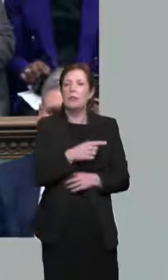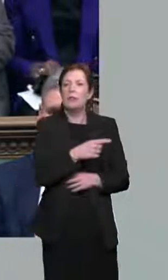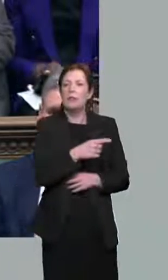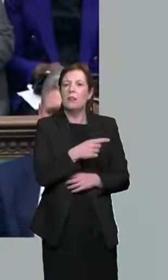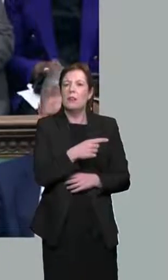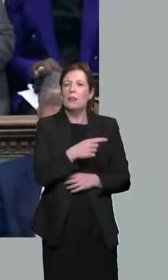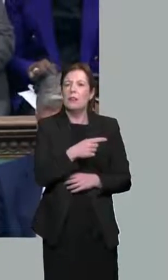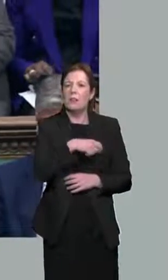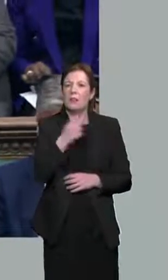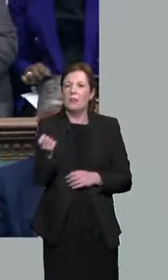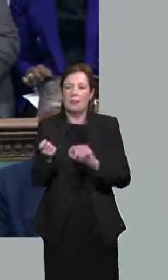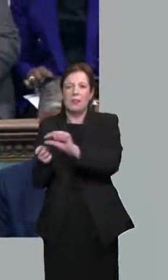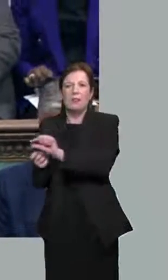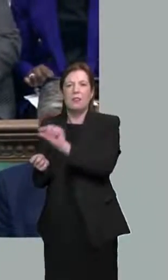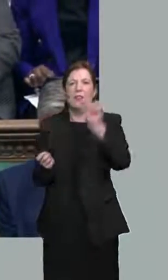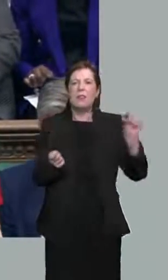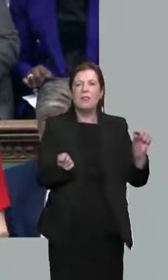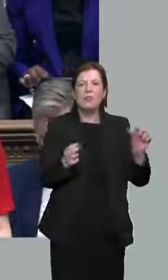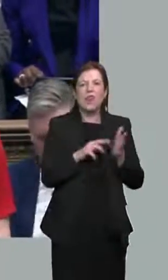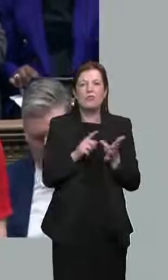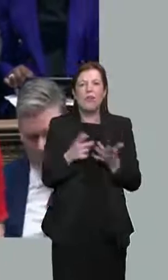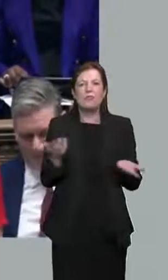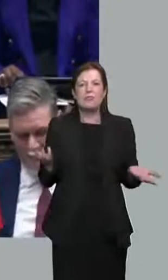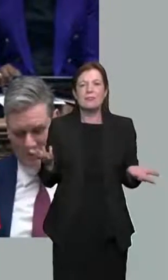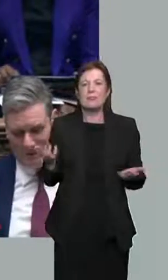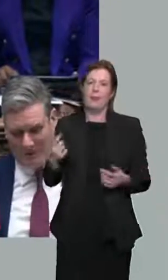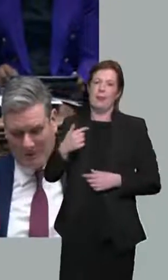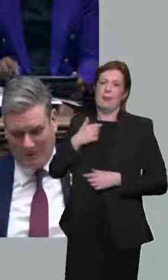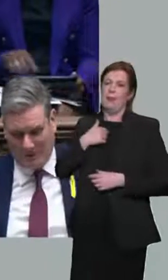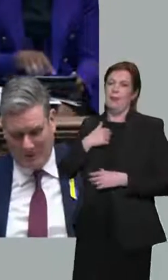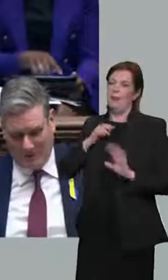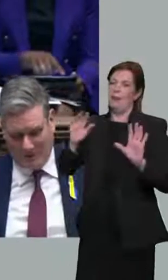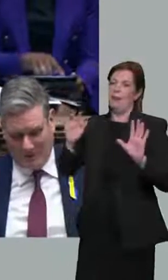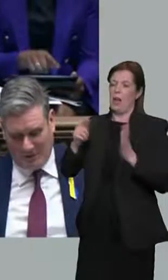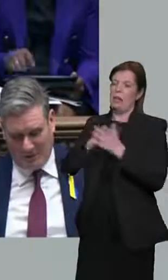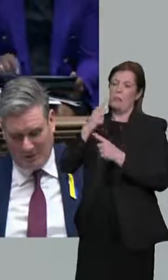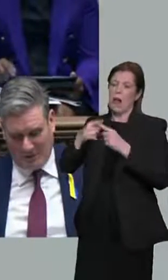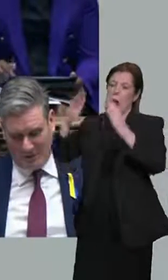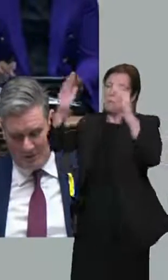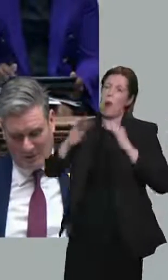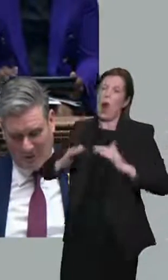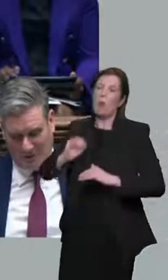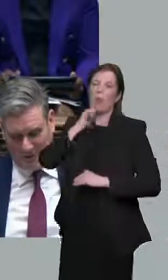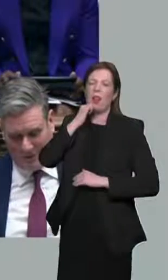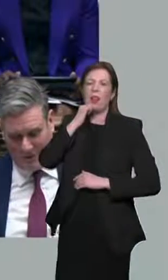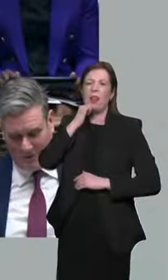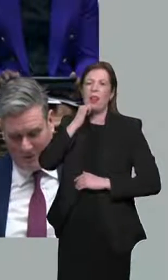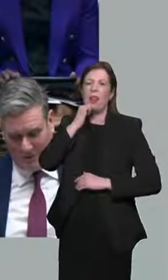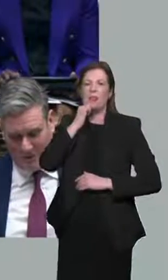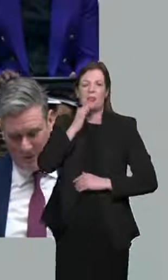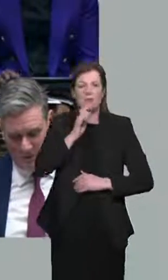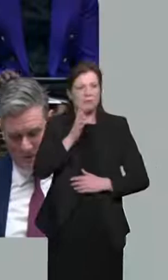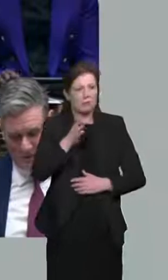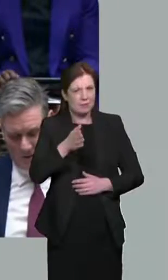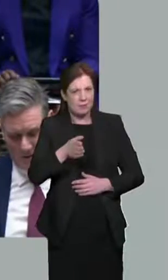it all back. In Sunakland, the Chancellor proclaims, I believe in lower taxes, while at the same time